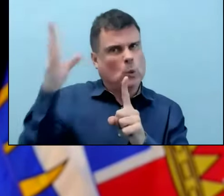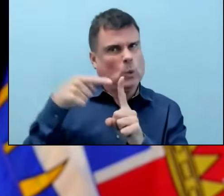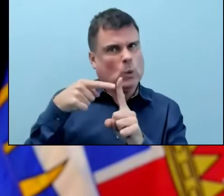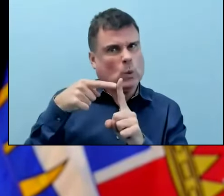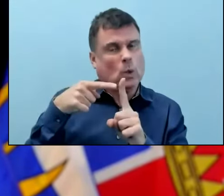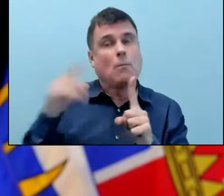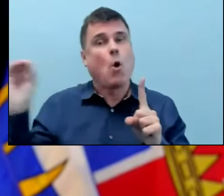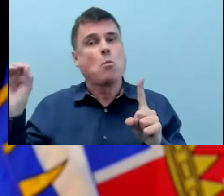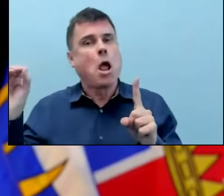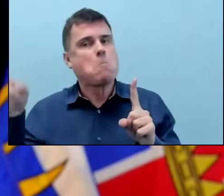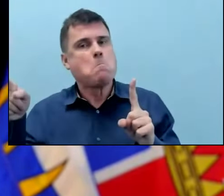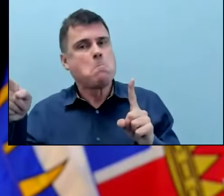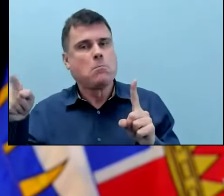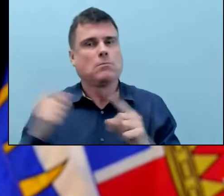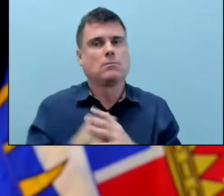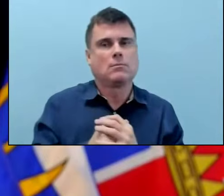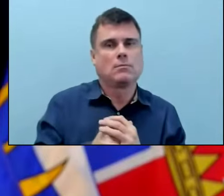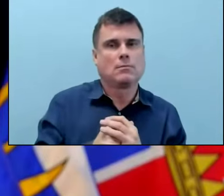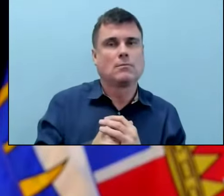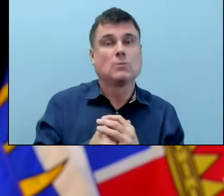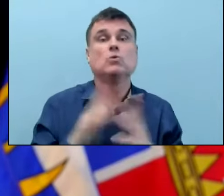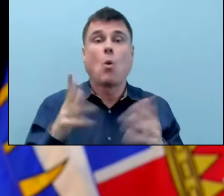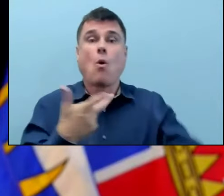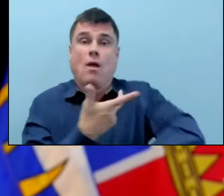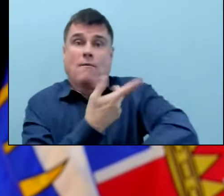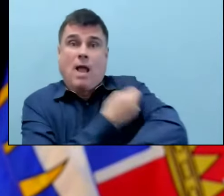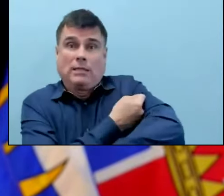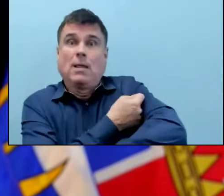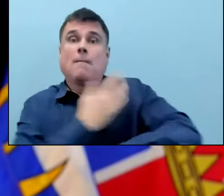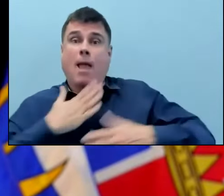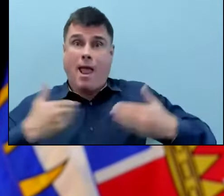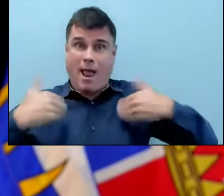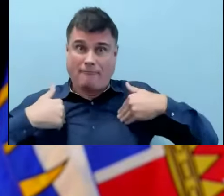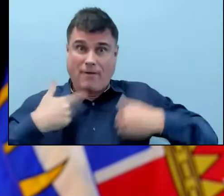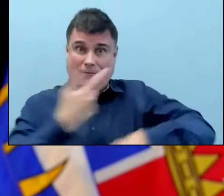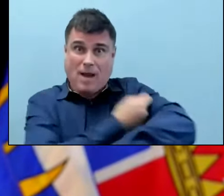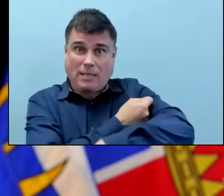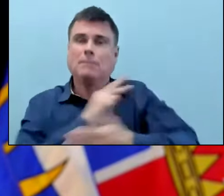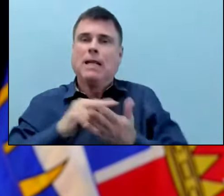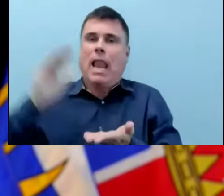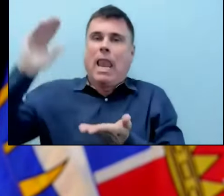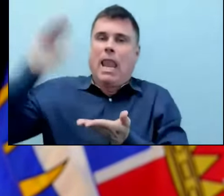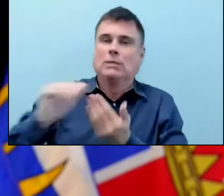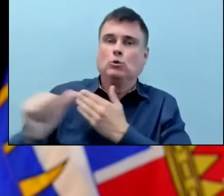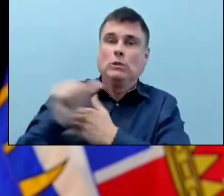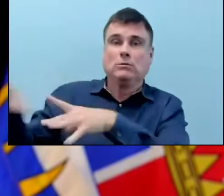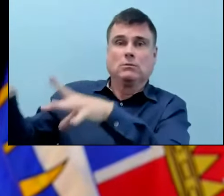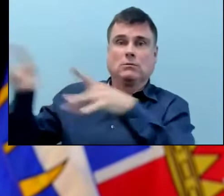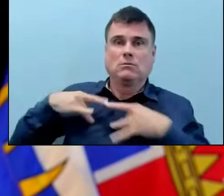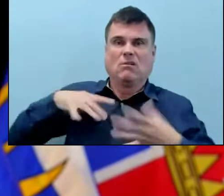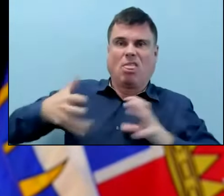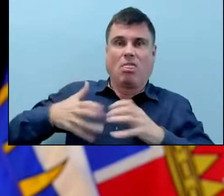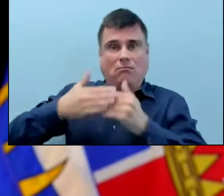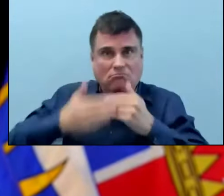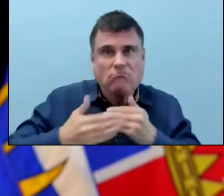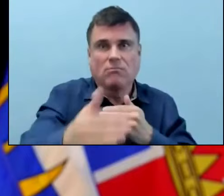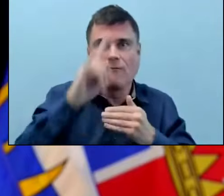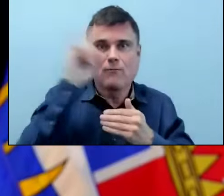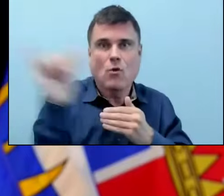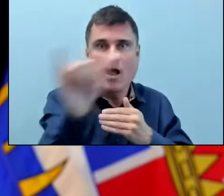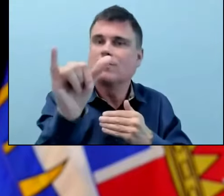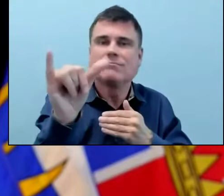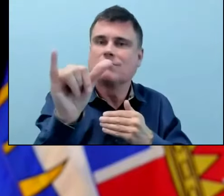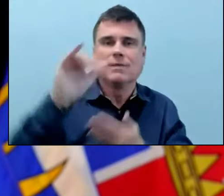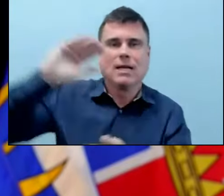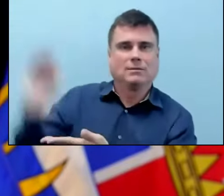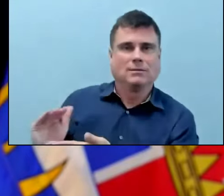Some studies show at least 50% reduction in risk of having long COVID if you're vaccinated with two doses of